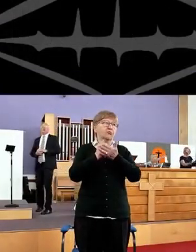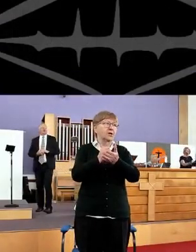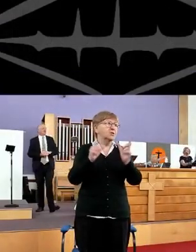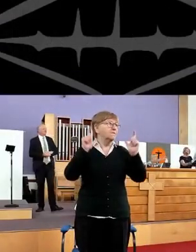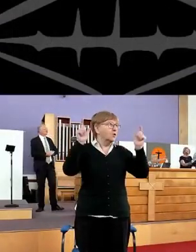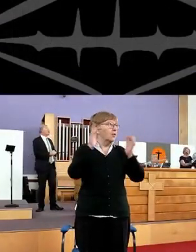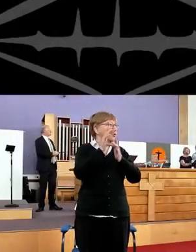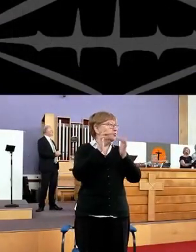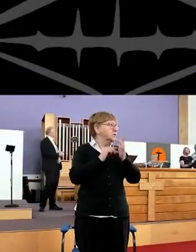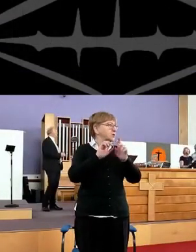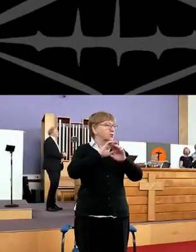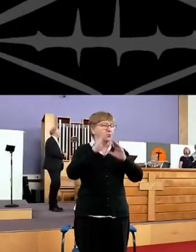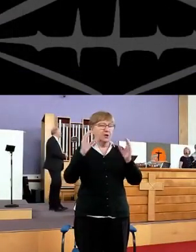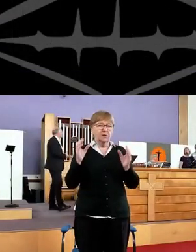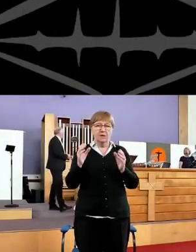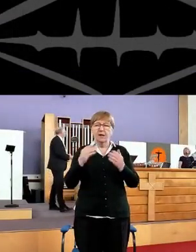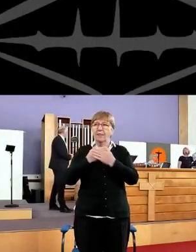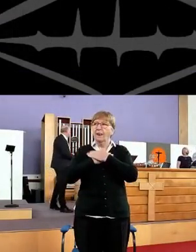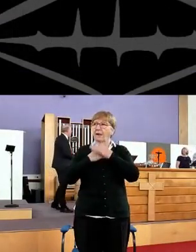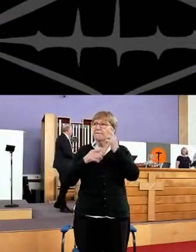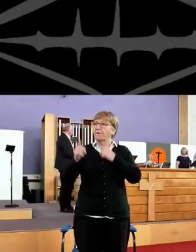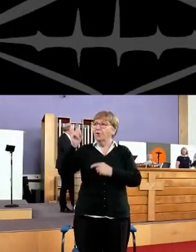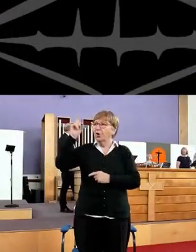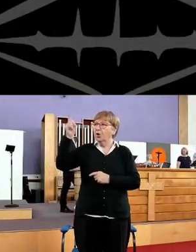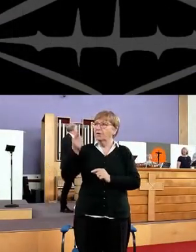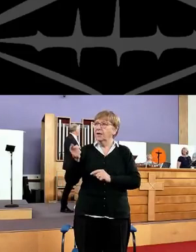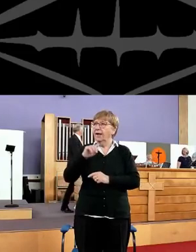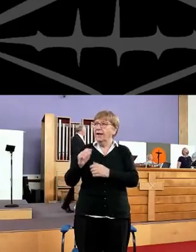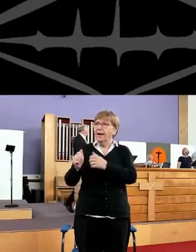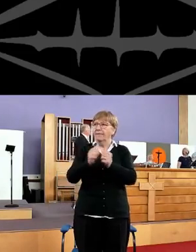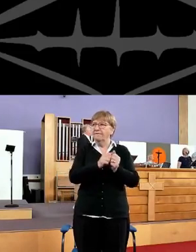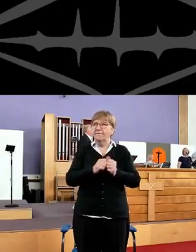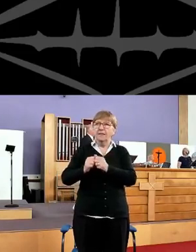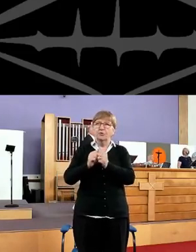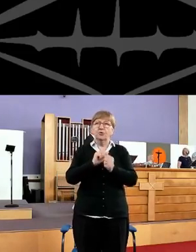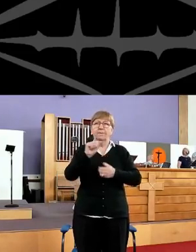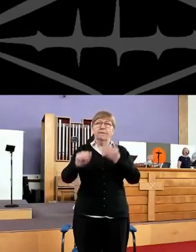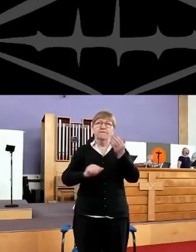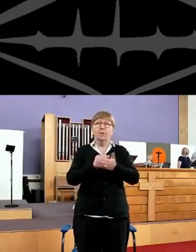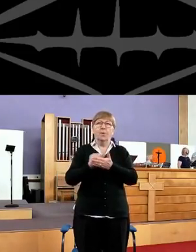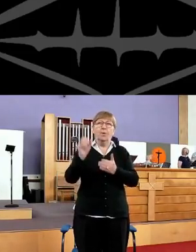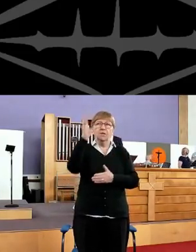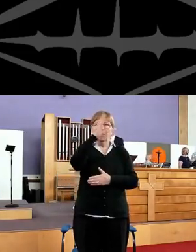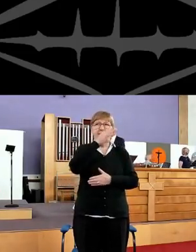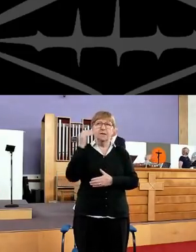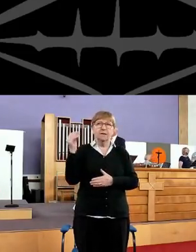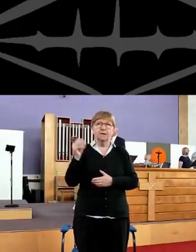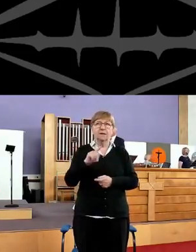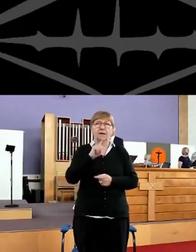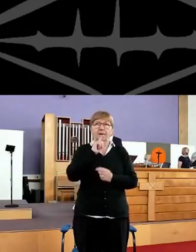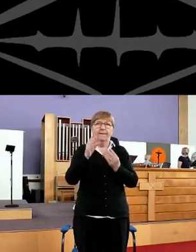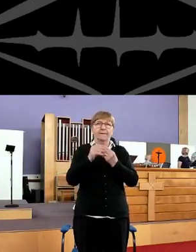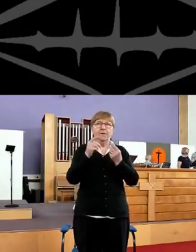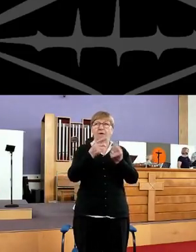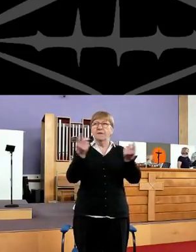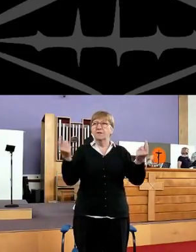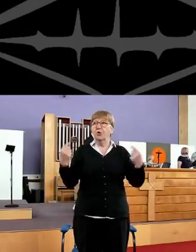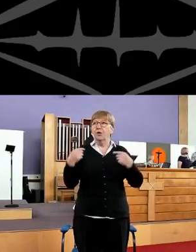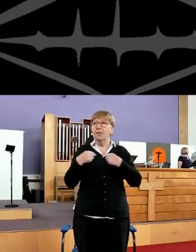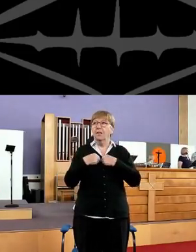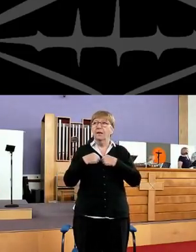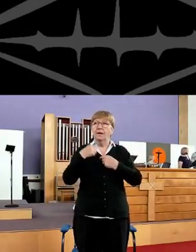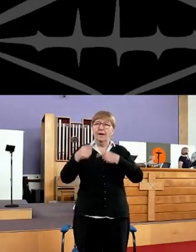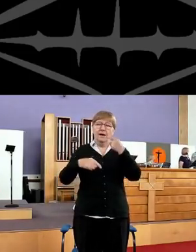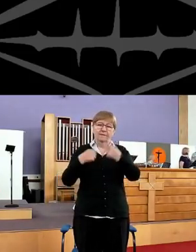For our Lord Jesus Christ The love Of God And the Fletcher Of the Holy Spirit In the earth Of